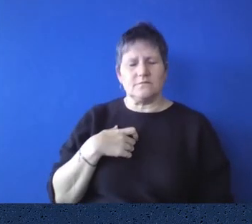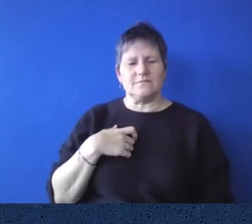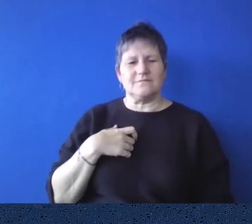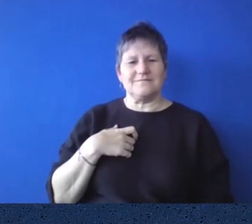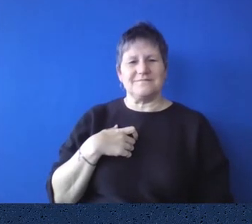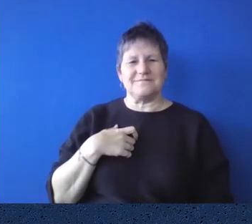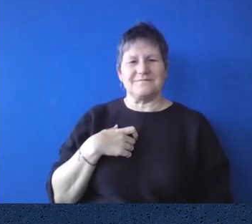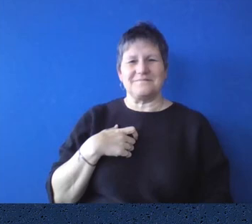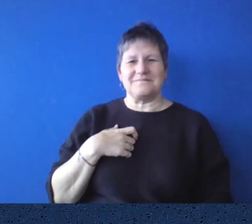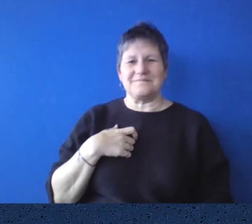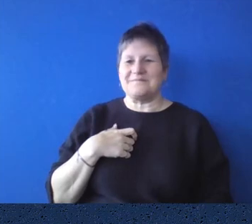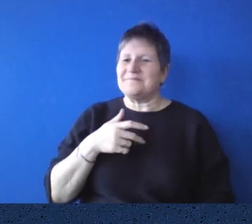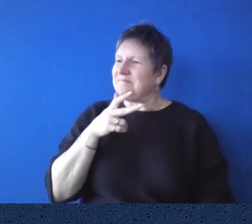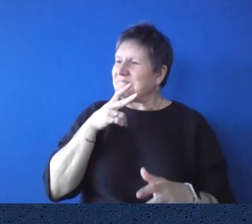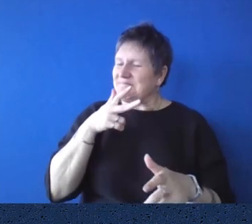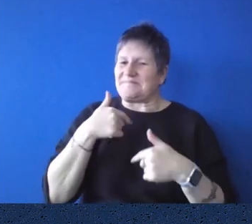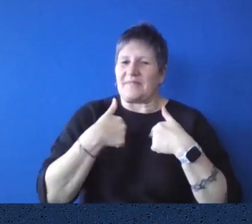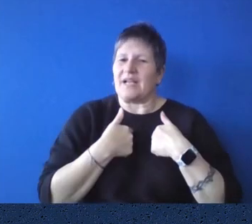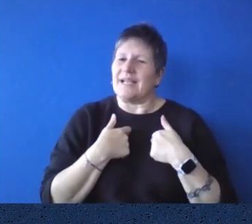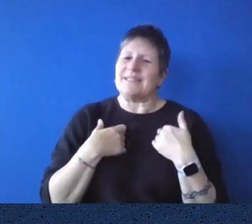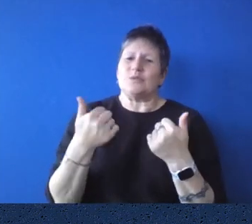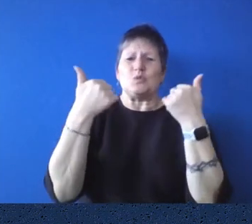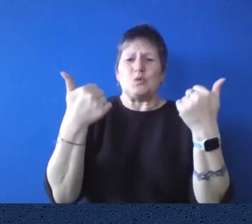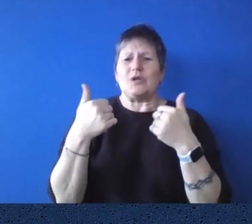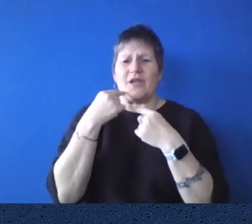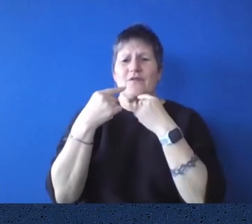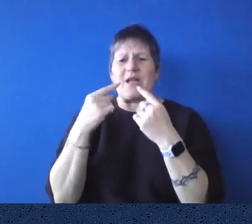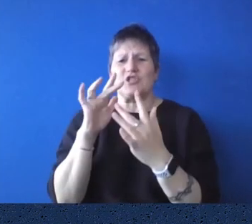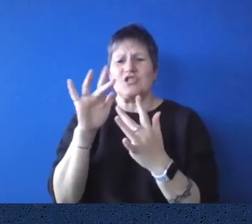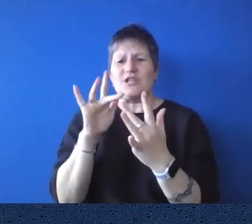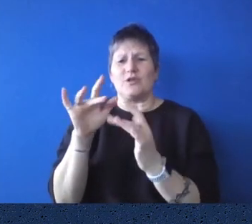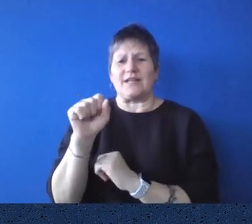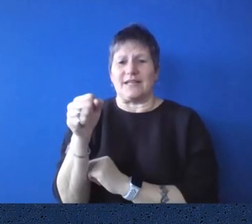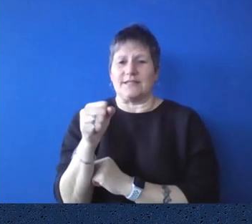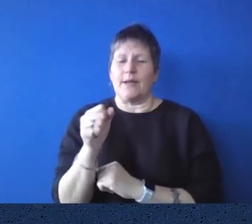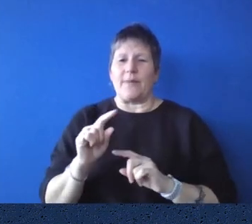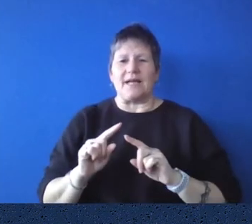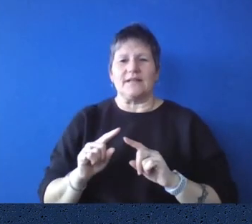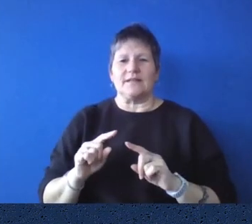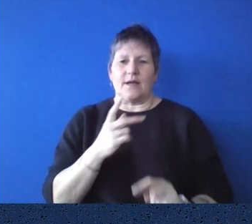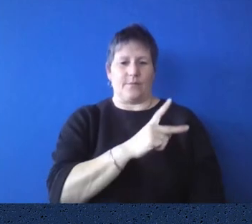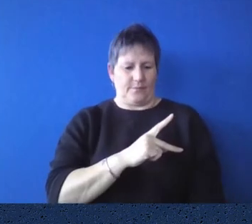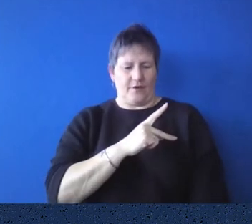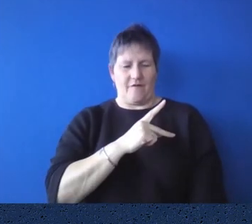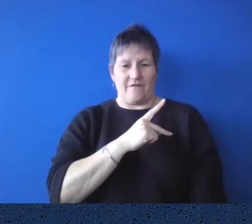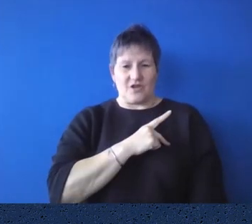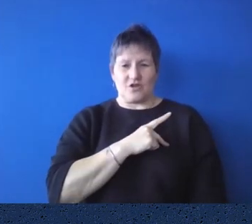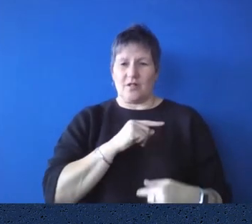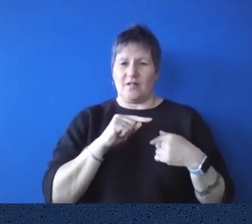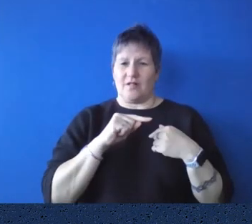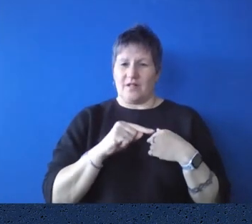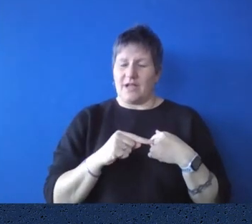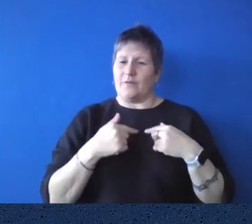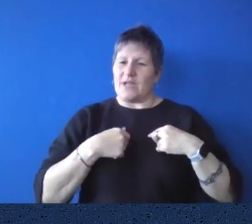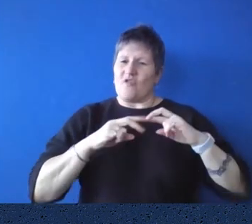having, uh, information on the internet, but the thing is with what we do as professionals, we mentioned the research.